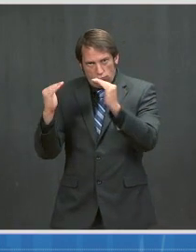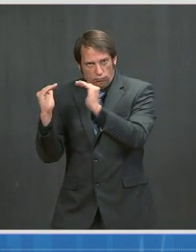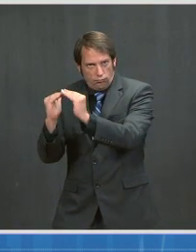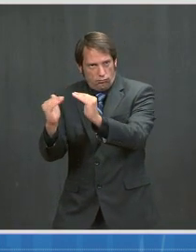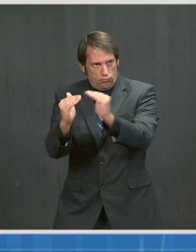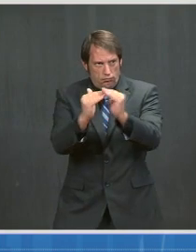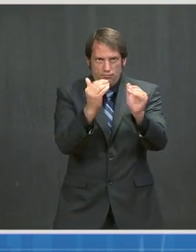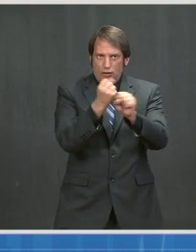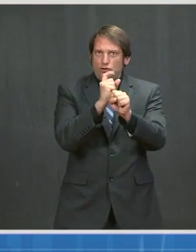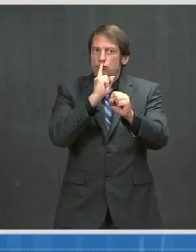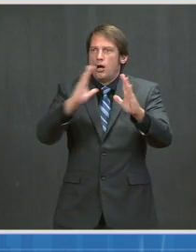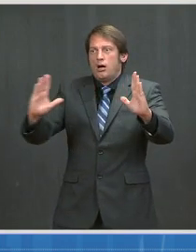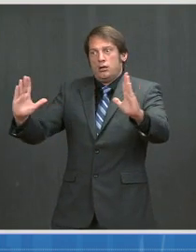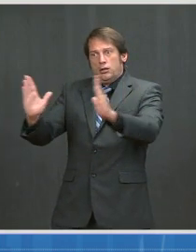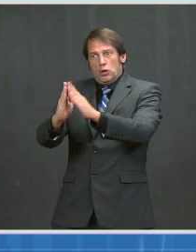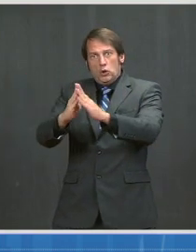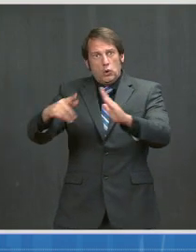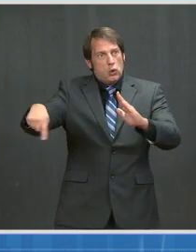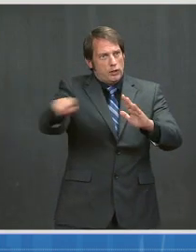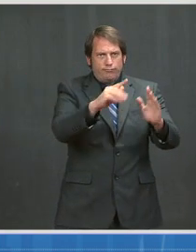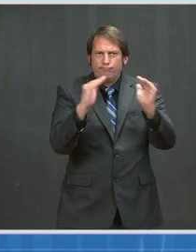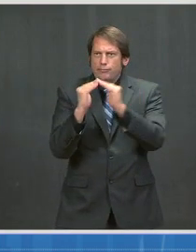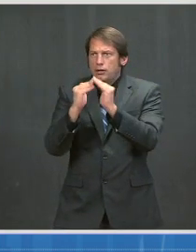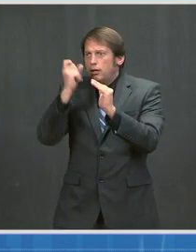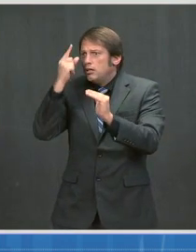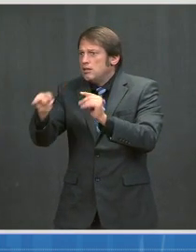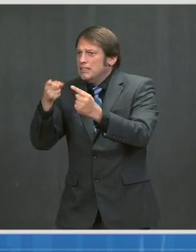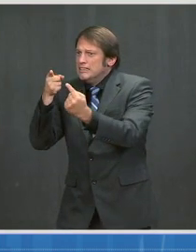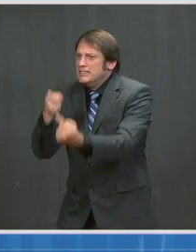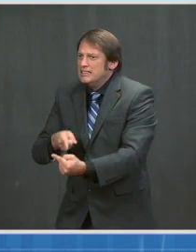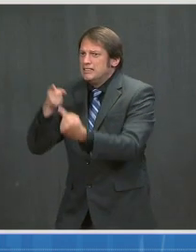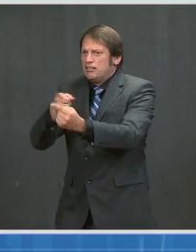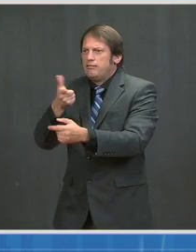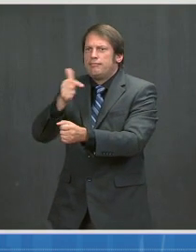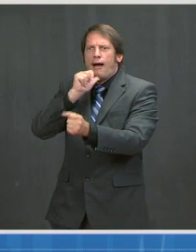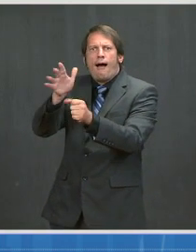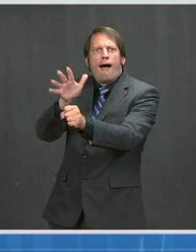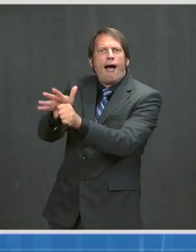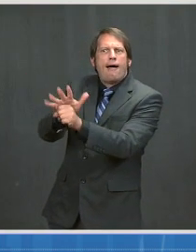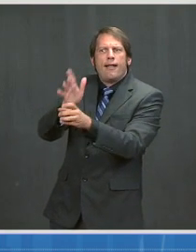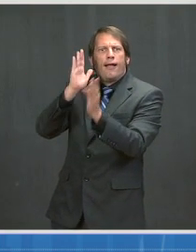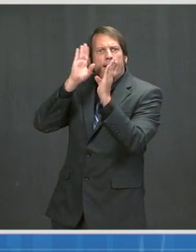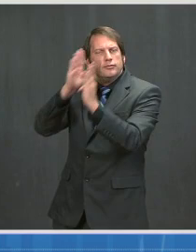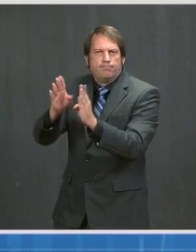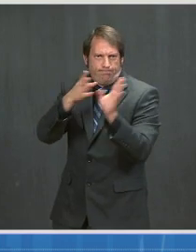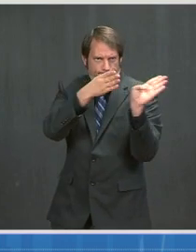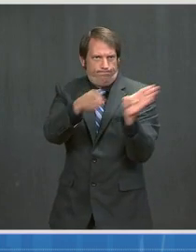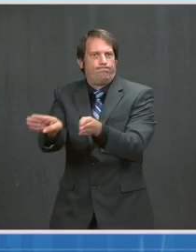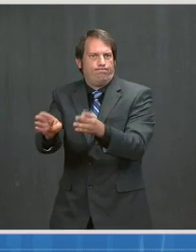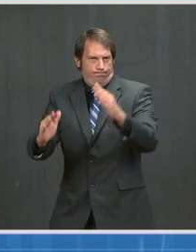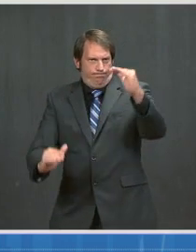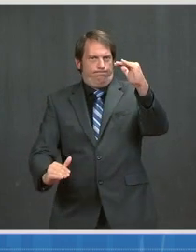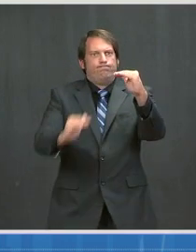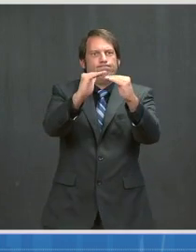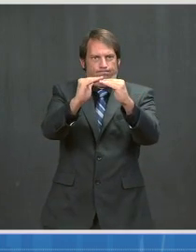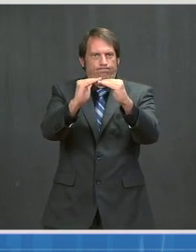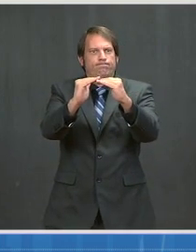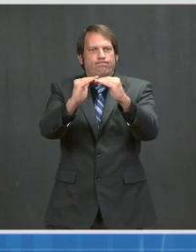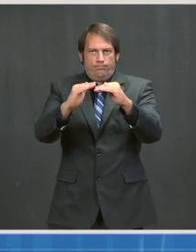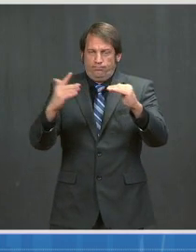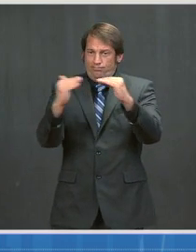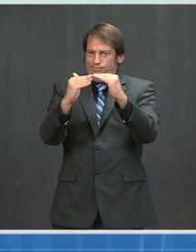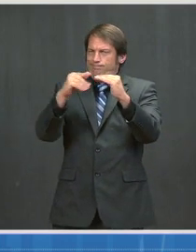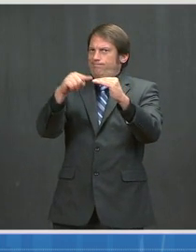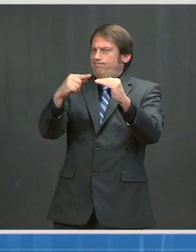the most by the pandemic. And as I've said here before, equity is at the center of these mass vaccination sites.